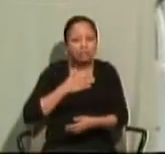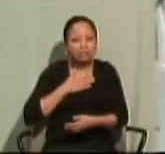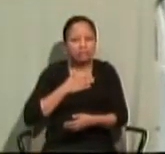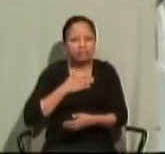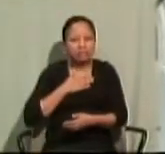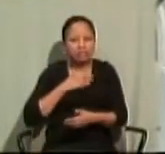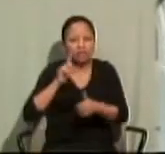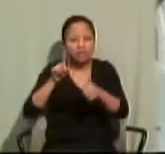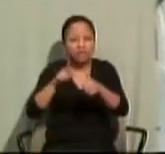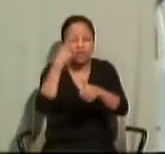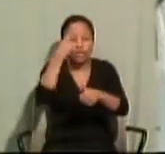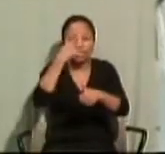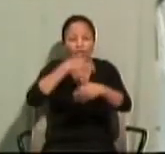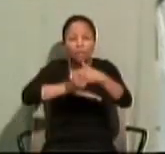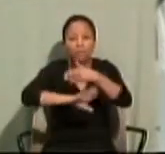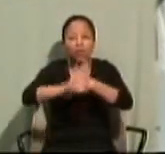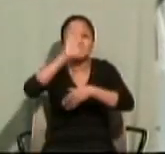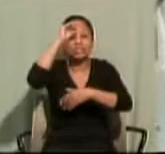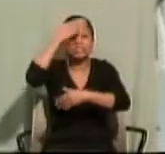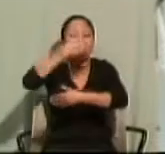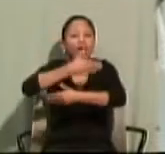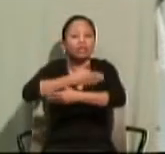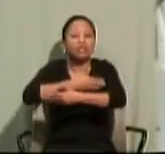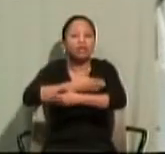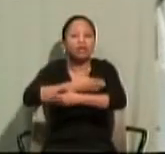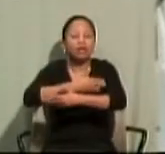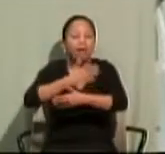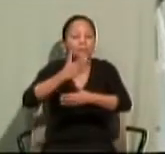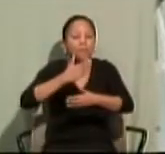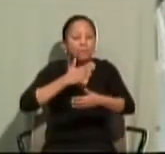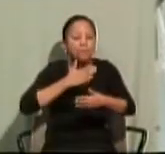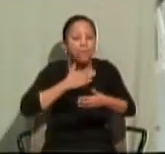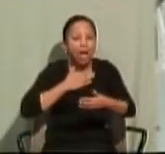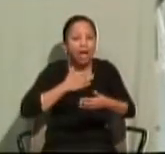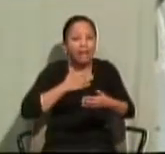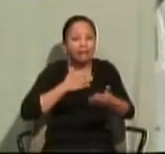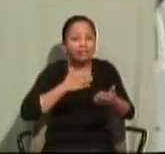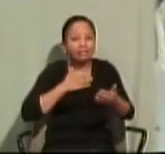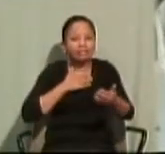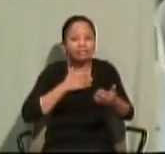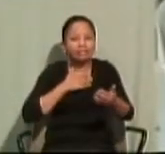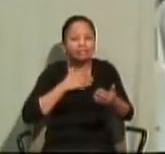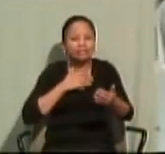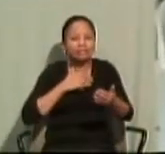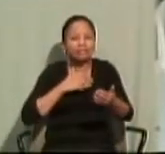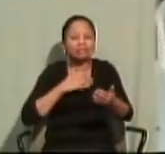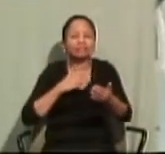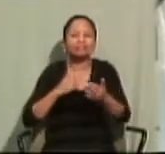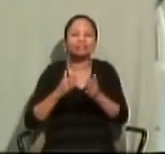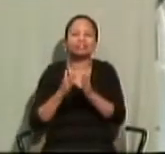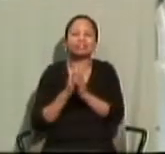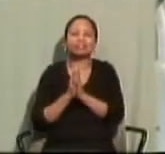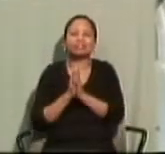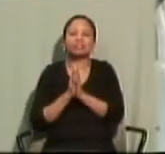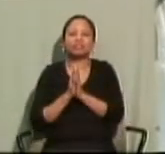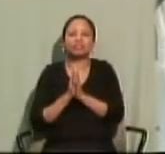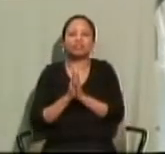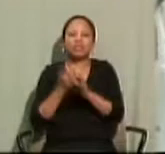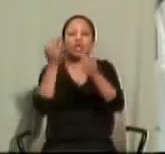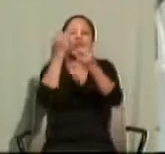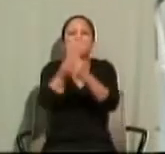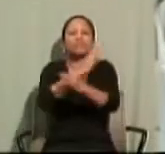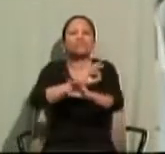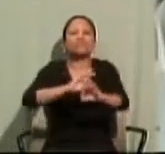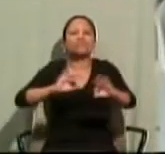Now, that was in memory of the freedom of the Israelites from slavery